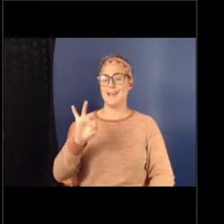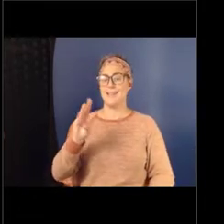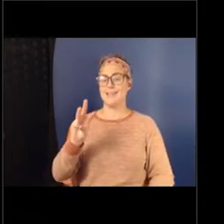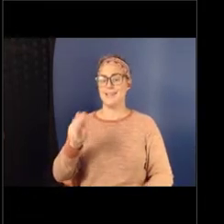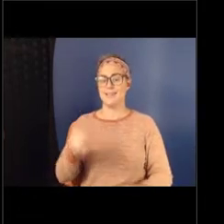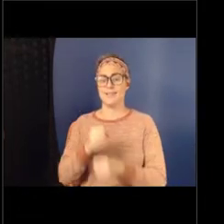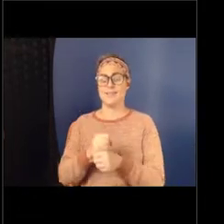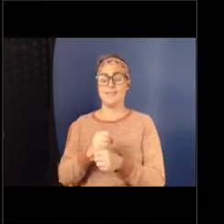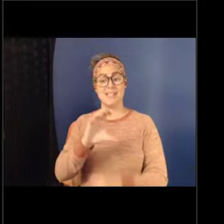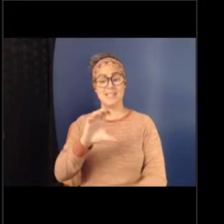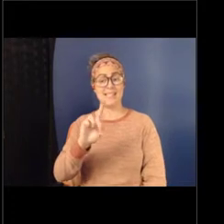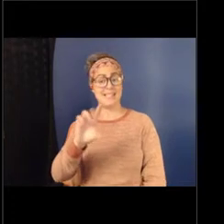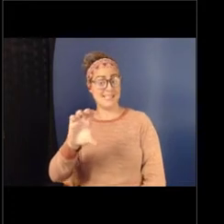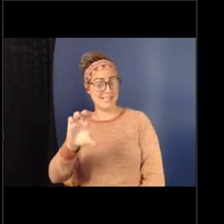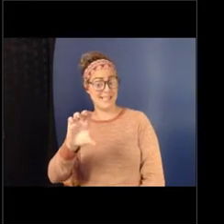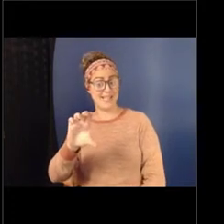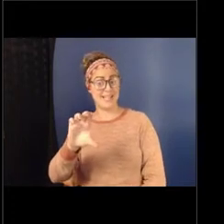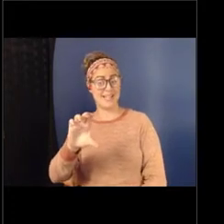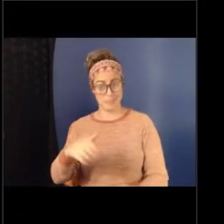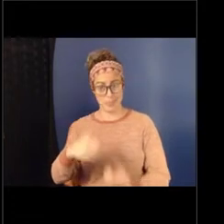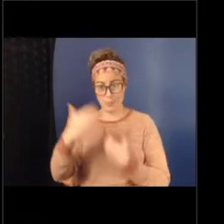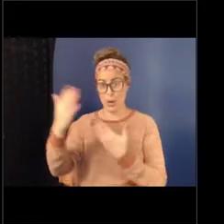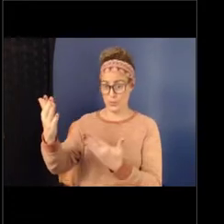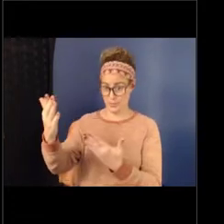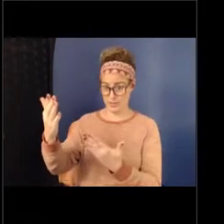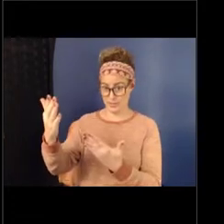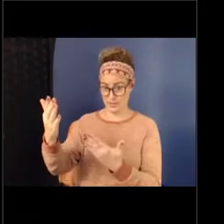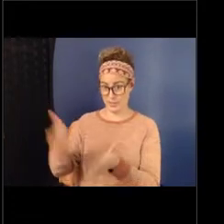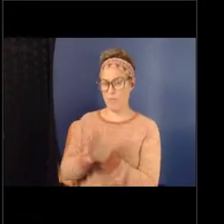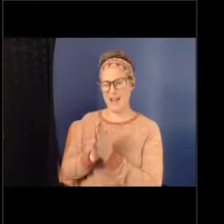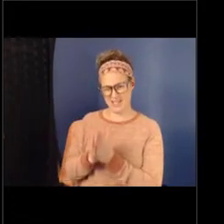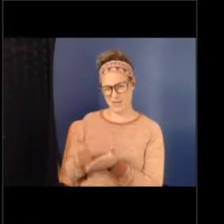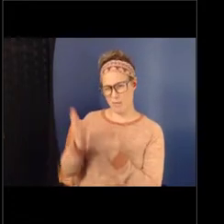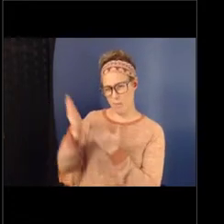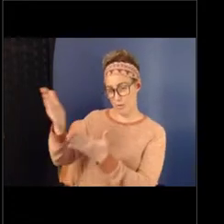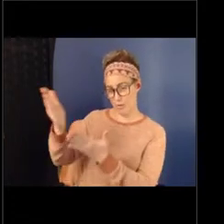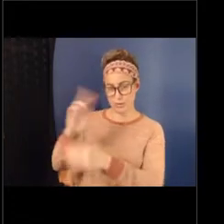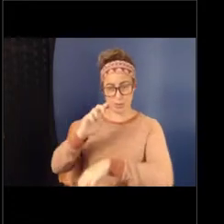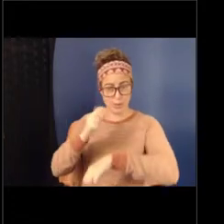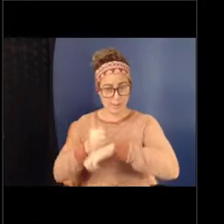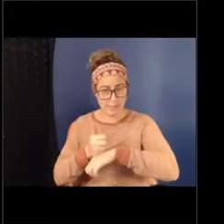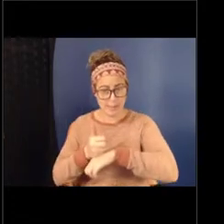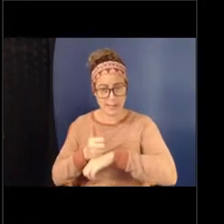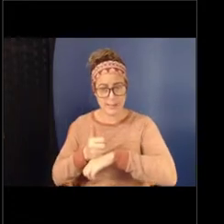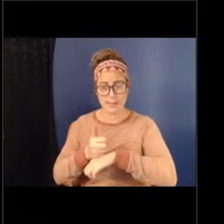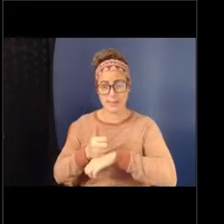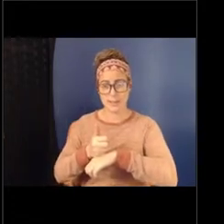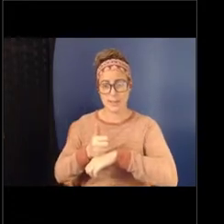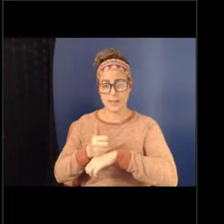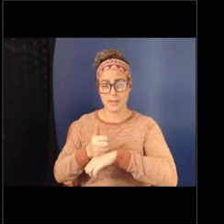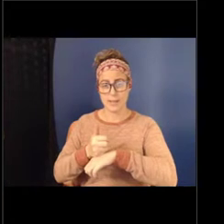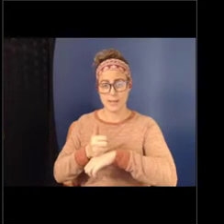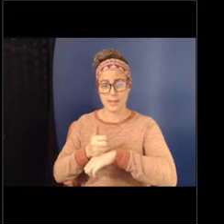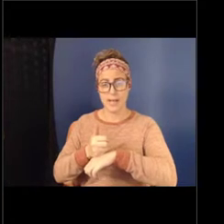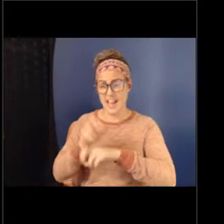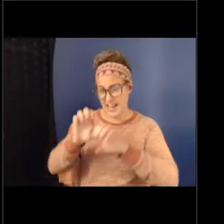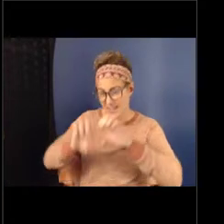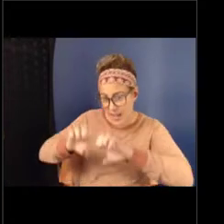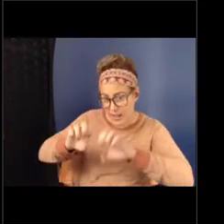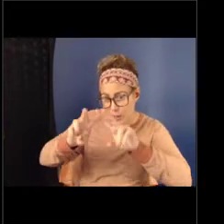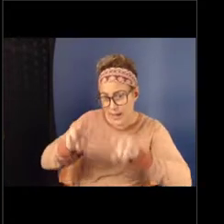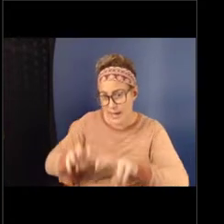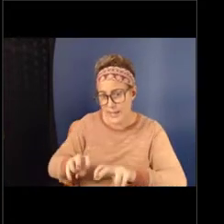request for proposals to implement a, propose and implement and evaluate a